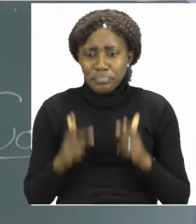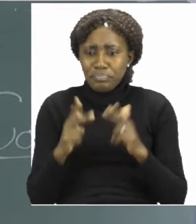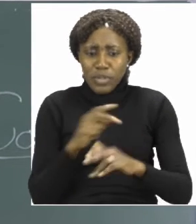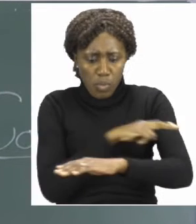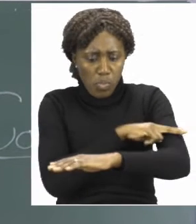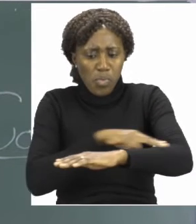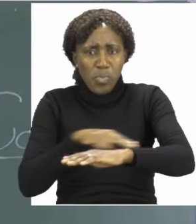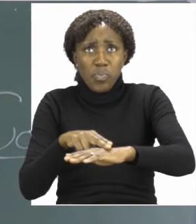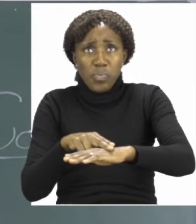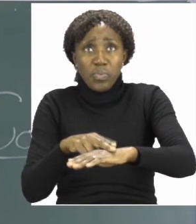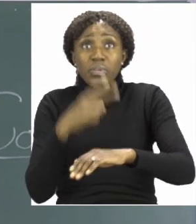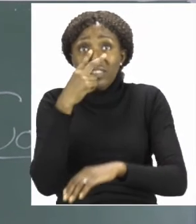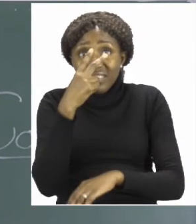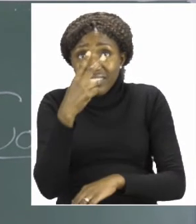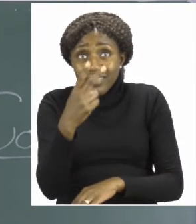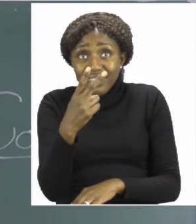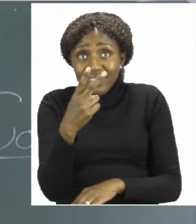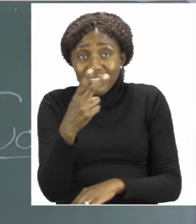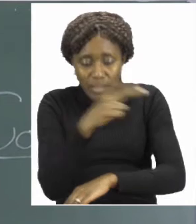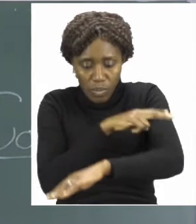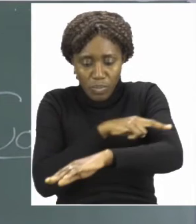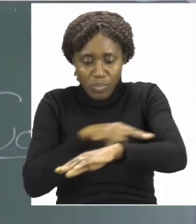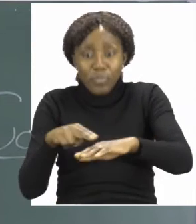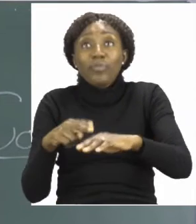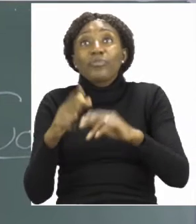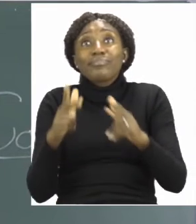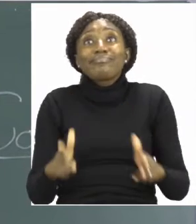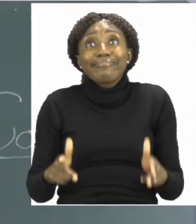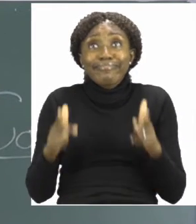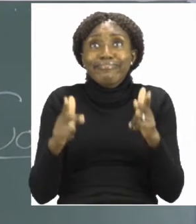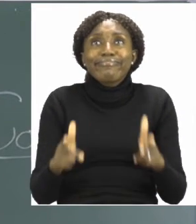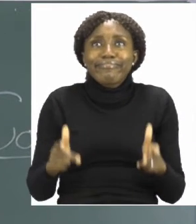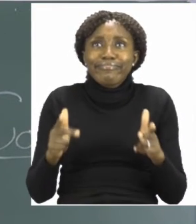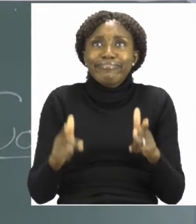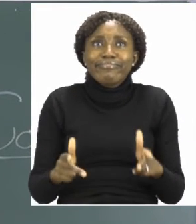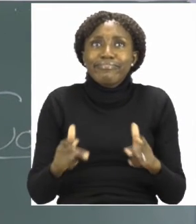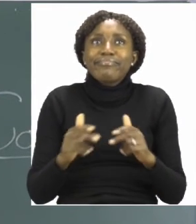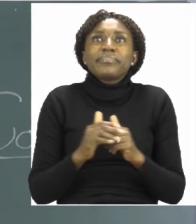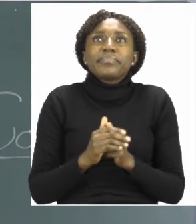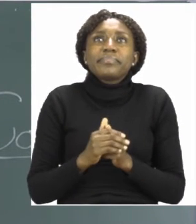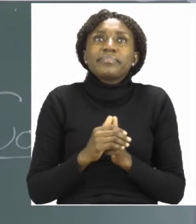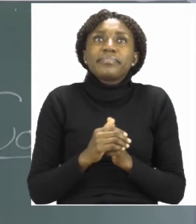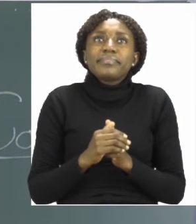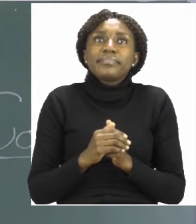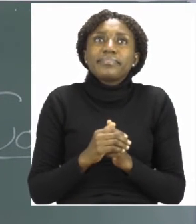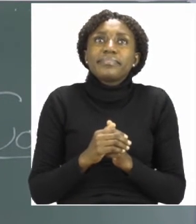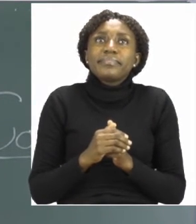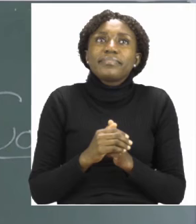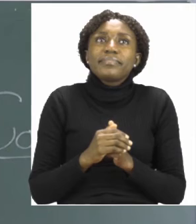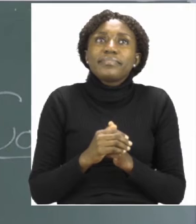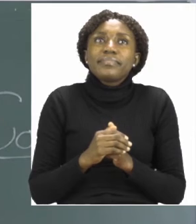you will see there at the bottom you have a railway. Now